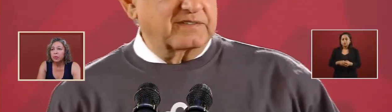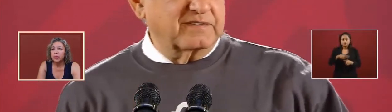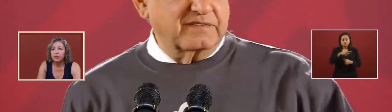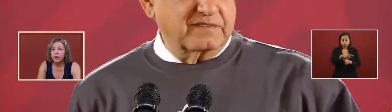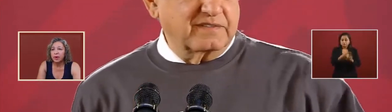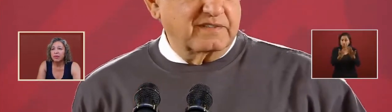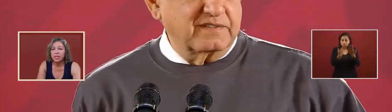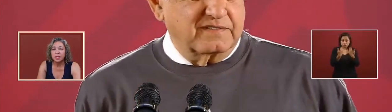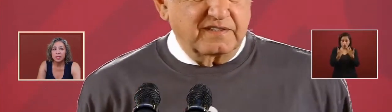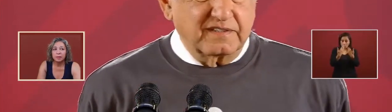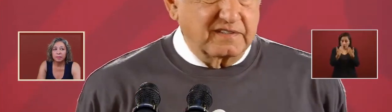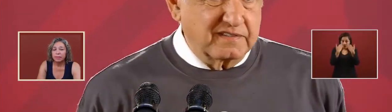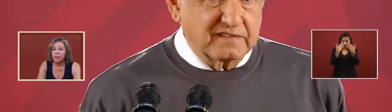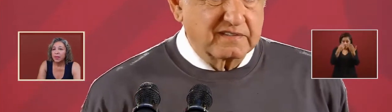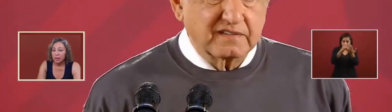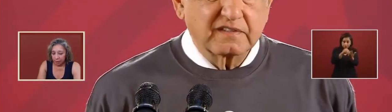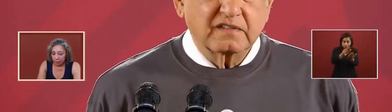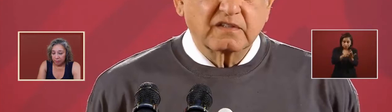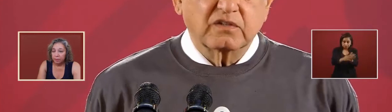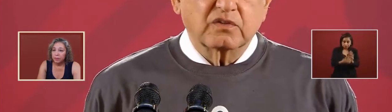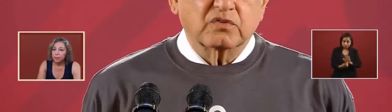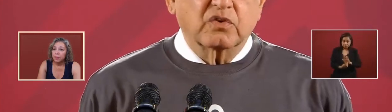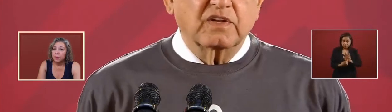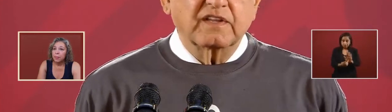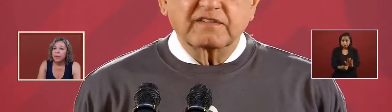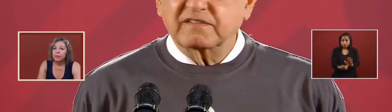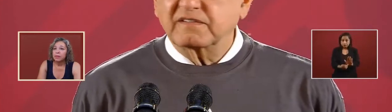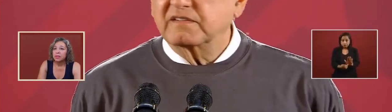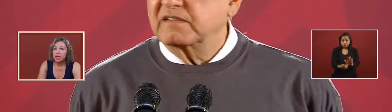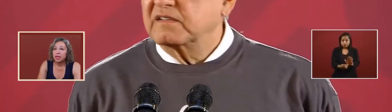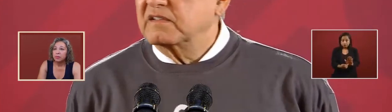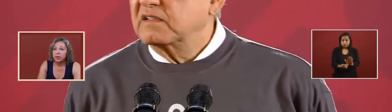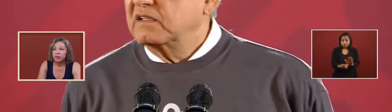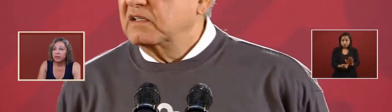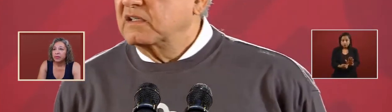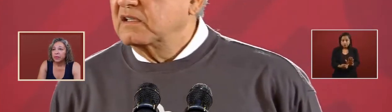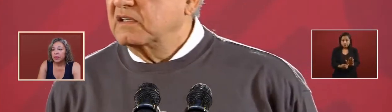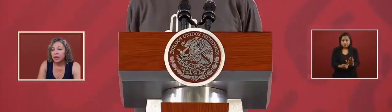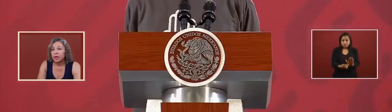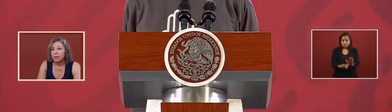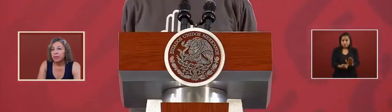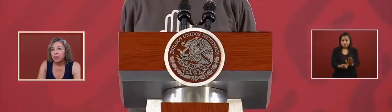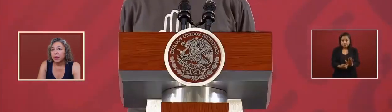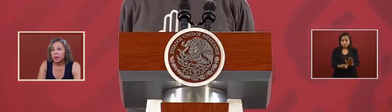proof or evidence solid proof